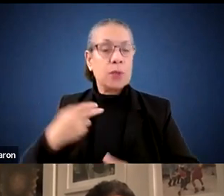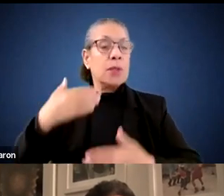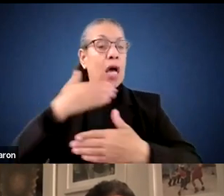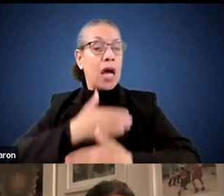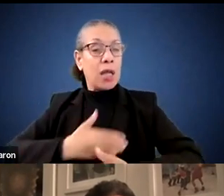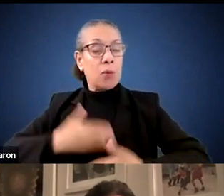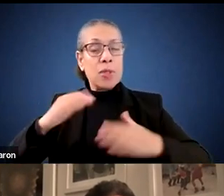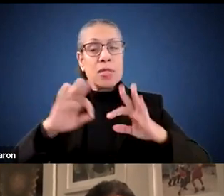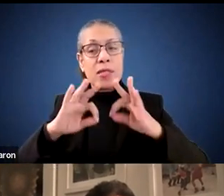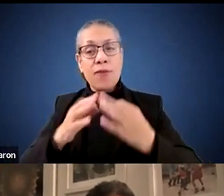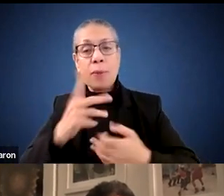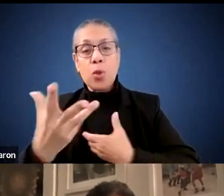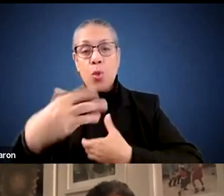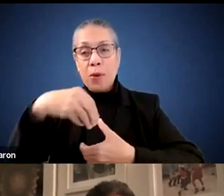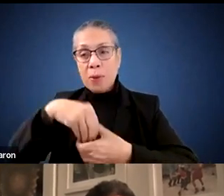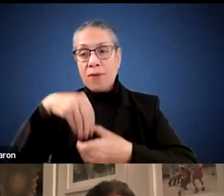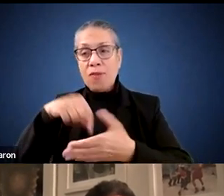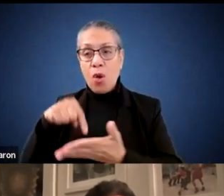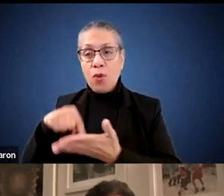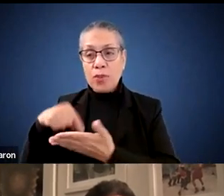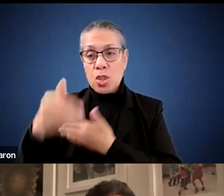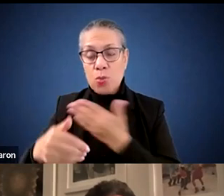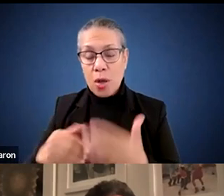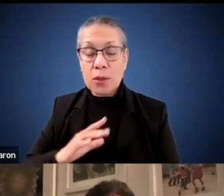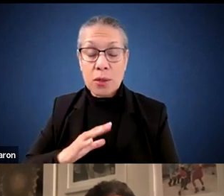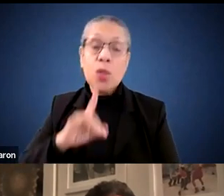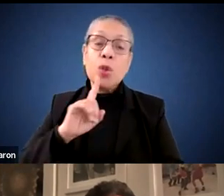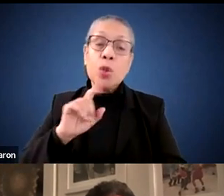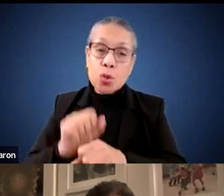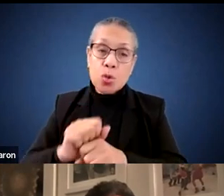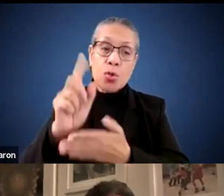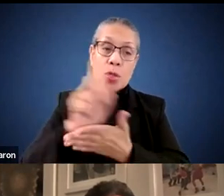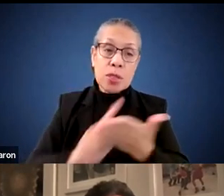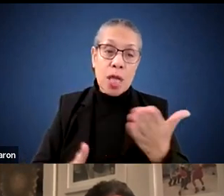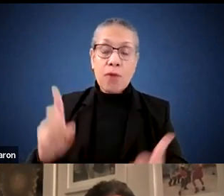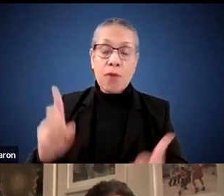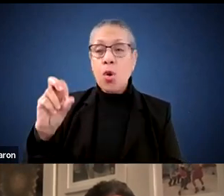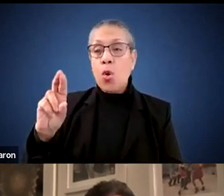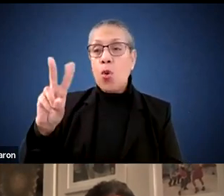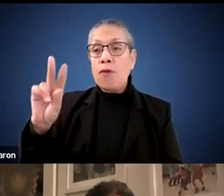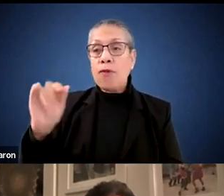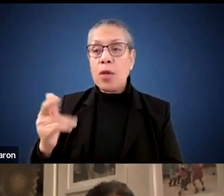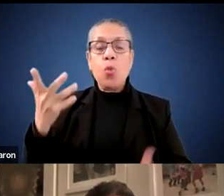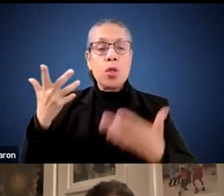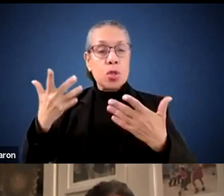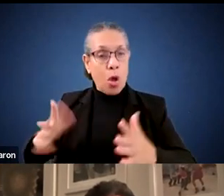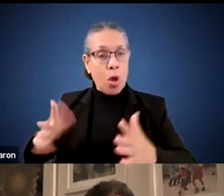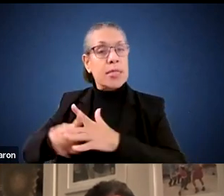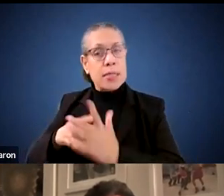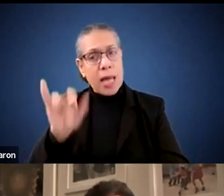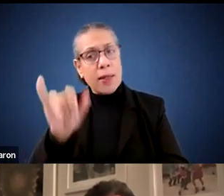engaged in this process. It is true that the design of the urban renovation was already on the way